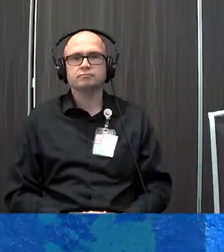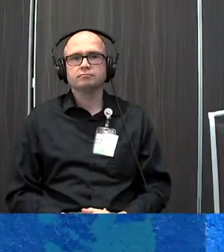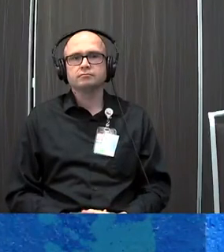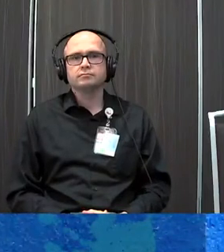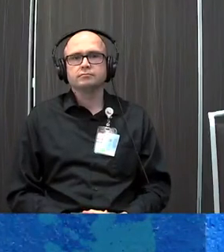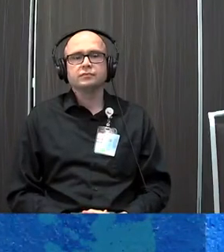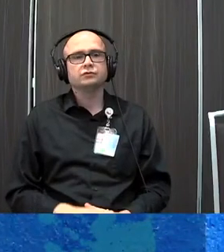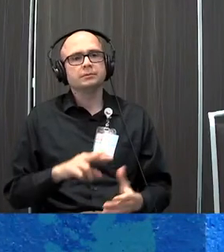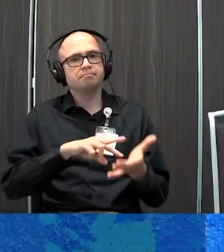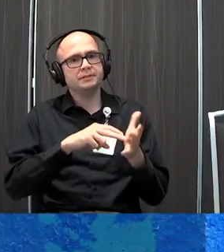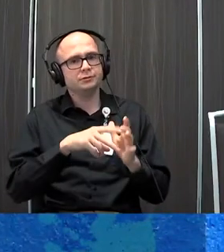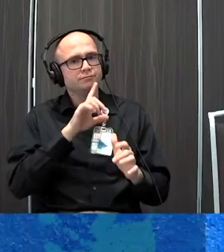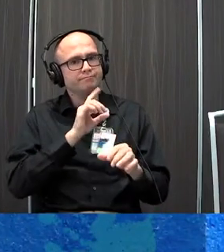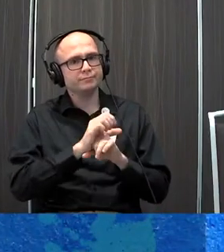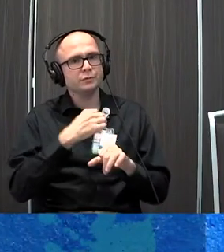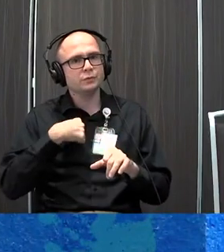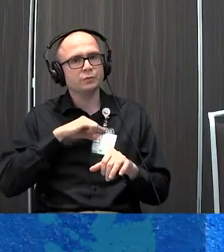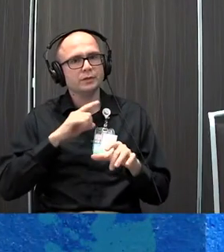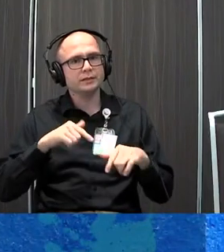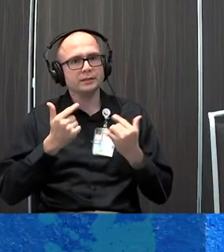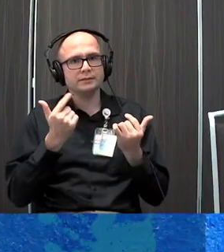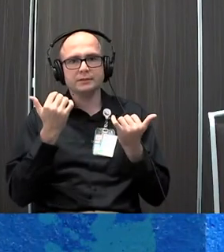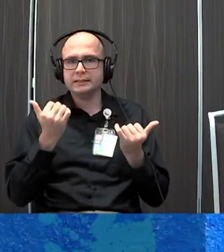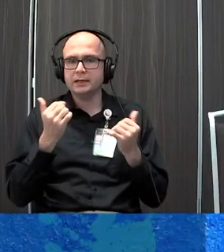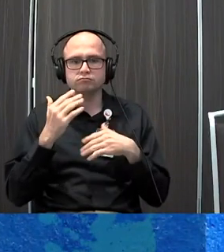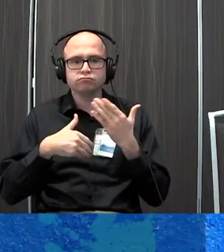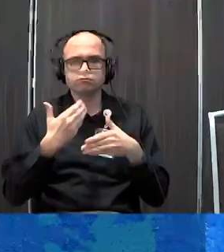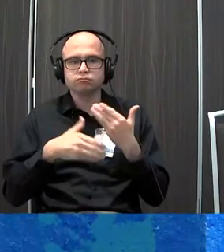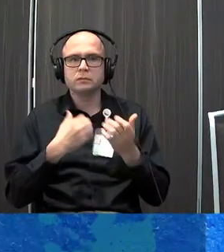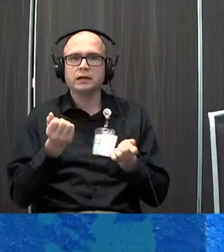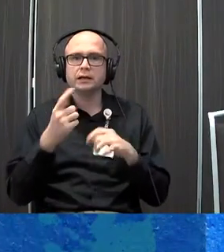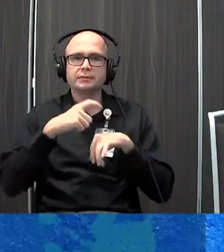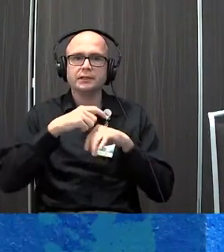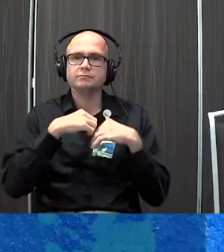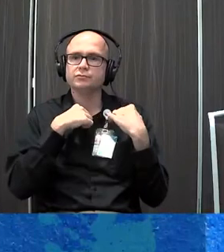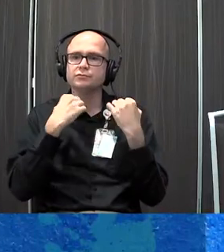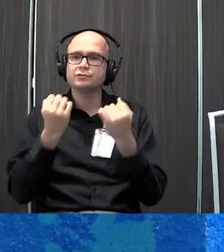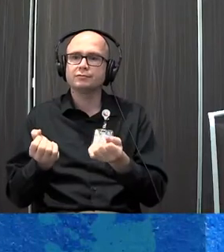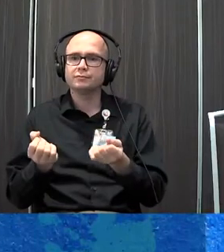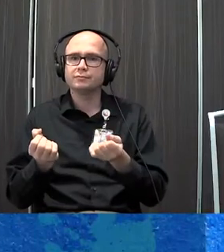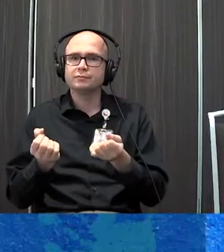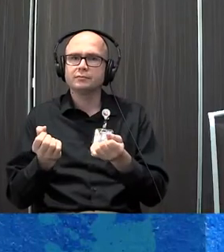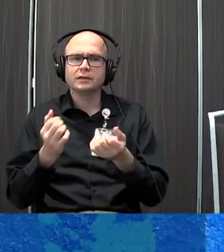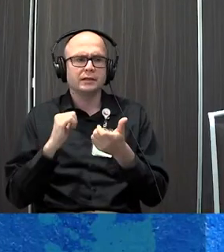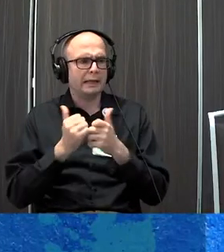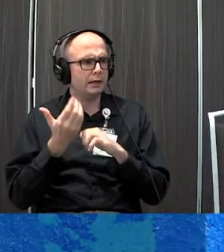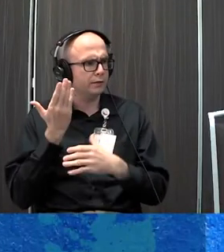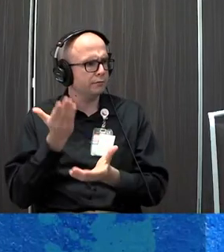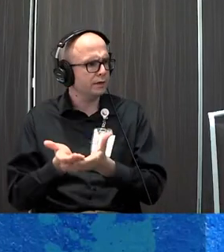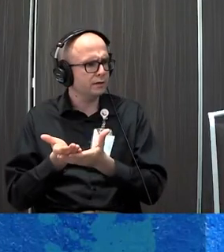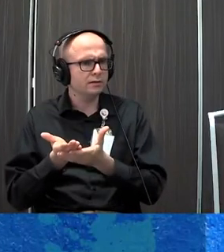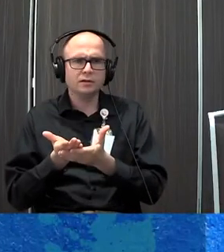I'll tell you it really means is that we live our lives on automatic pilot. How many times have you driven somewhere and thought, how did I get there?